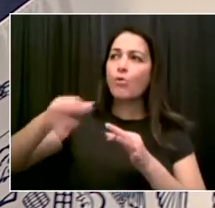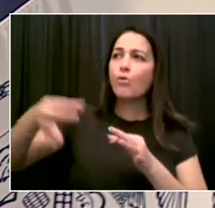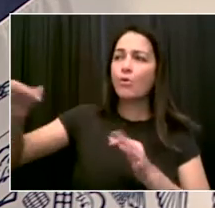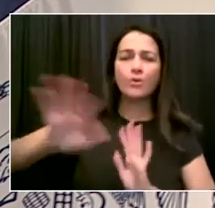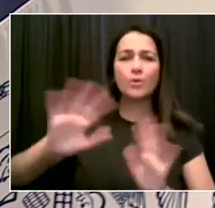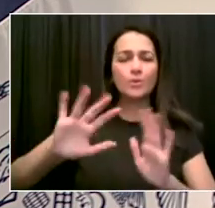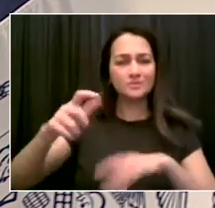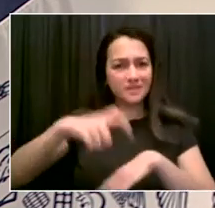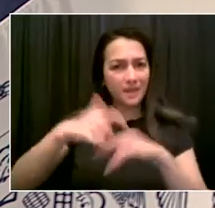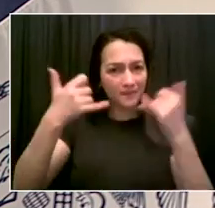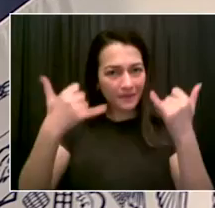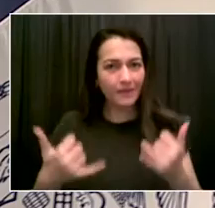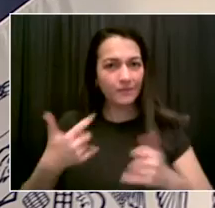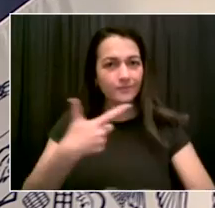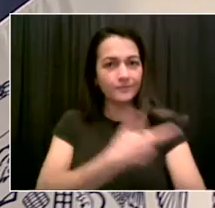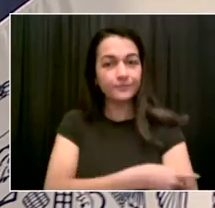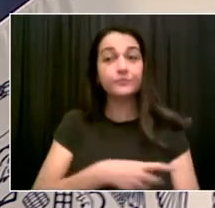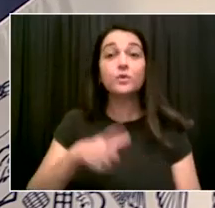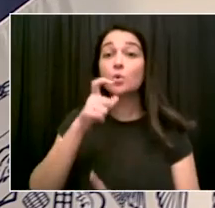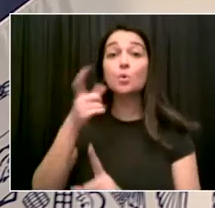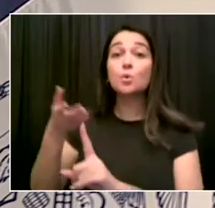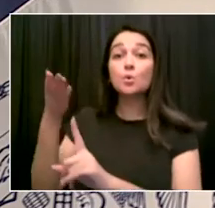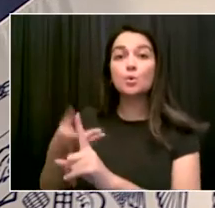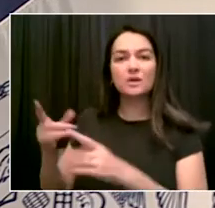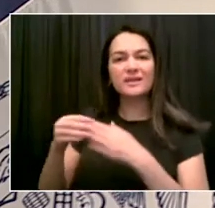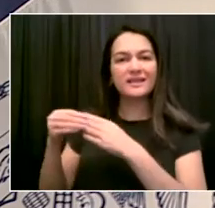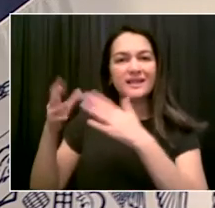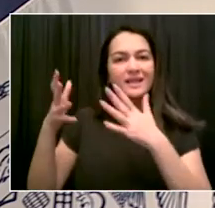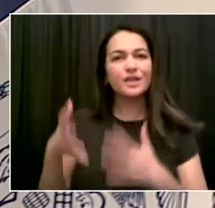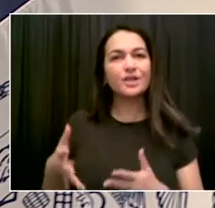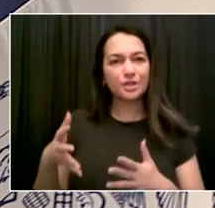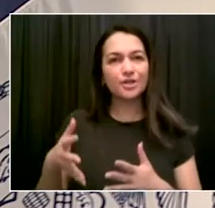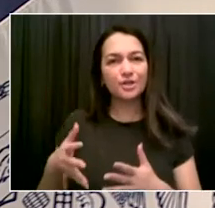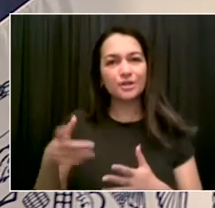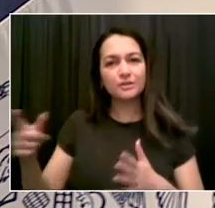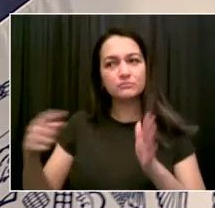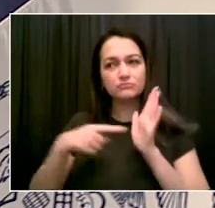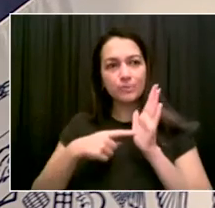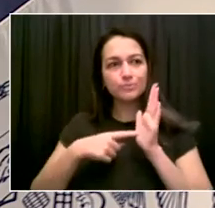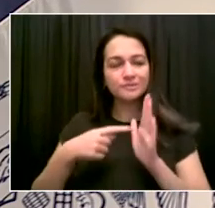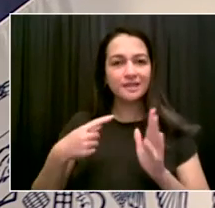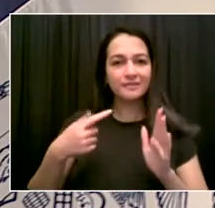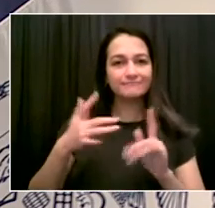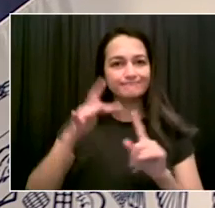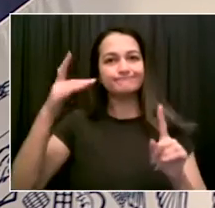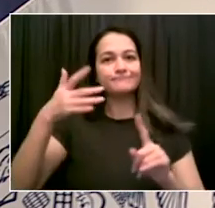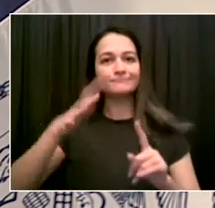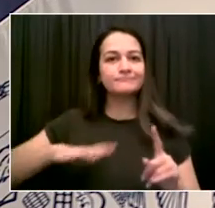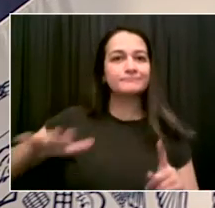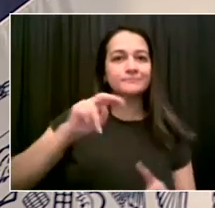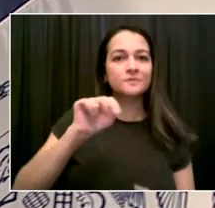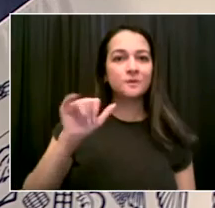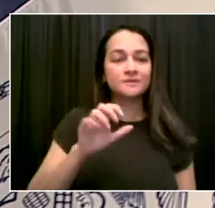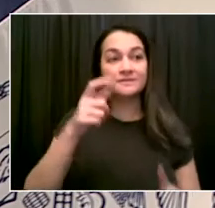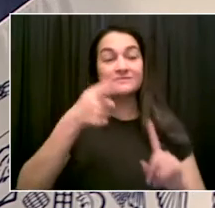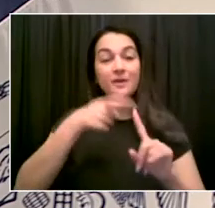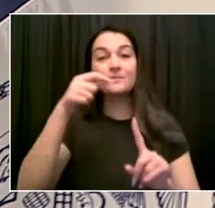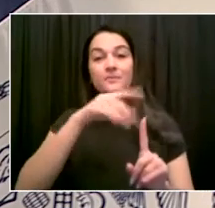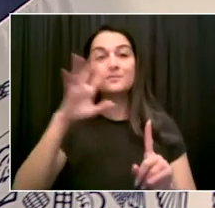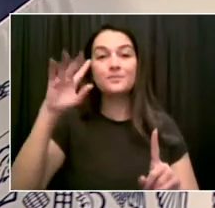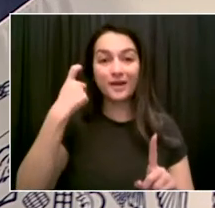city representing Manhattan and the Bronx, but also a leader nationally in the Congress. And there's been a strong advocate,